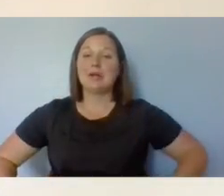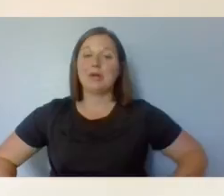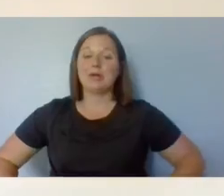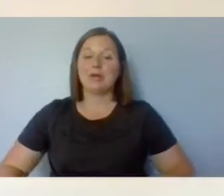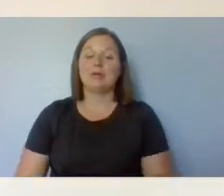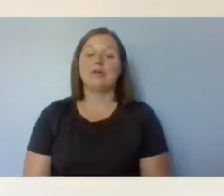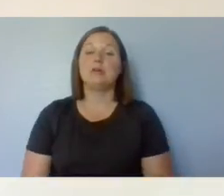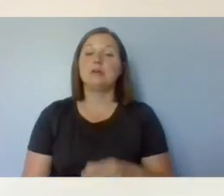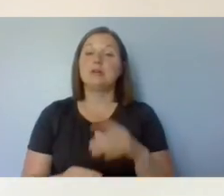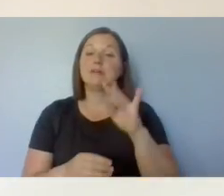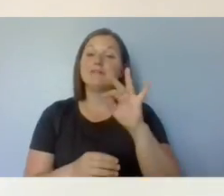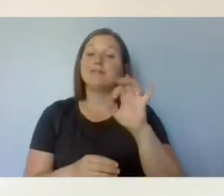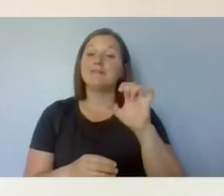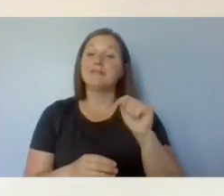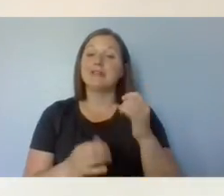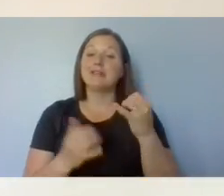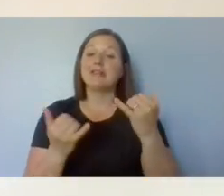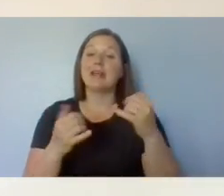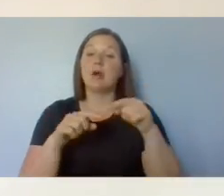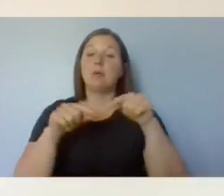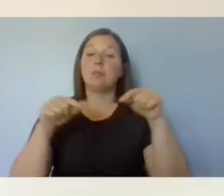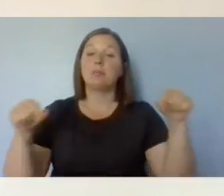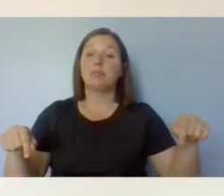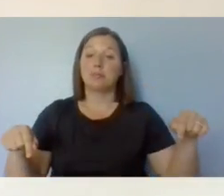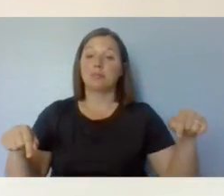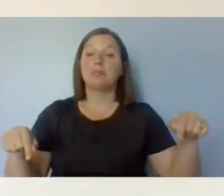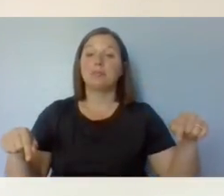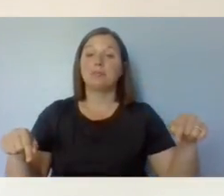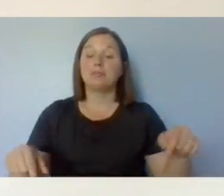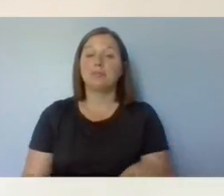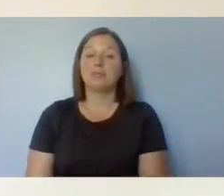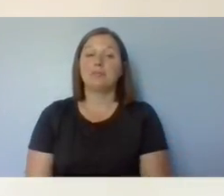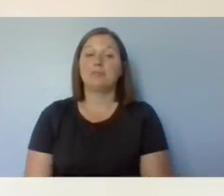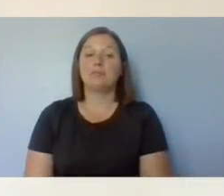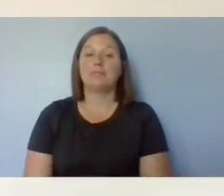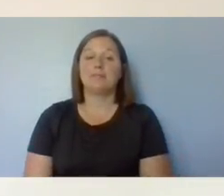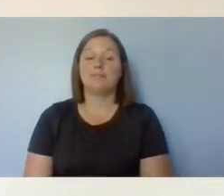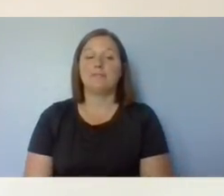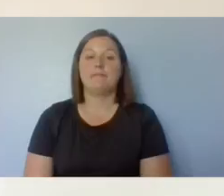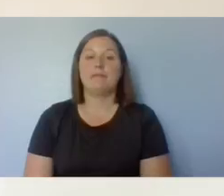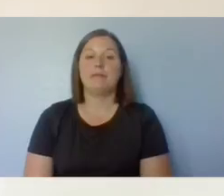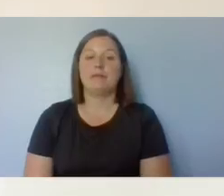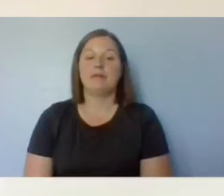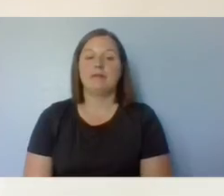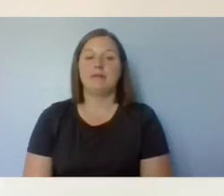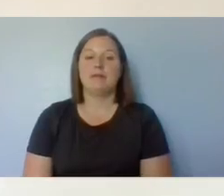width distance and let's take some circles. Moving your hips all the way around.